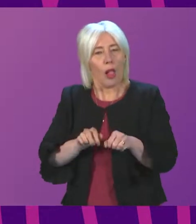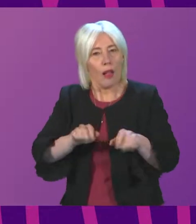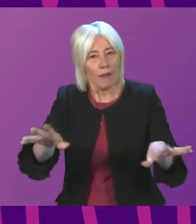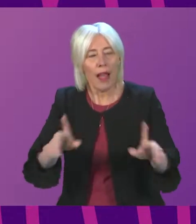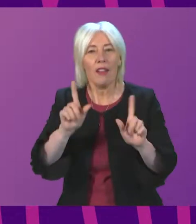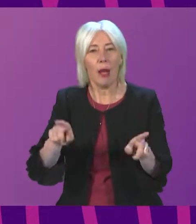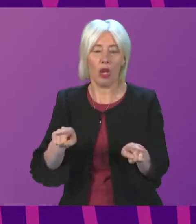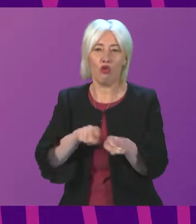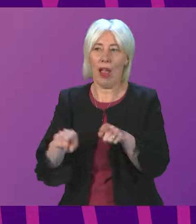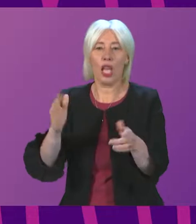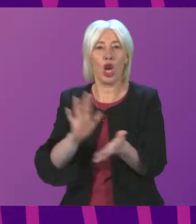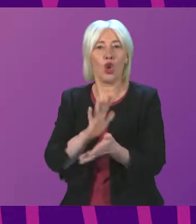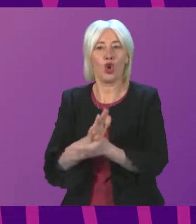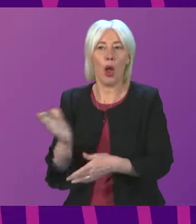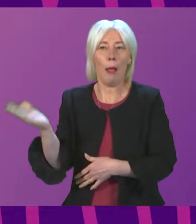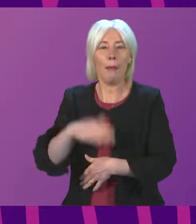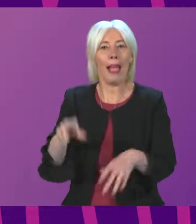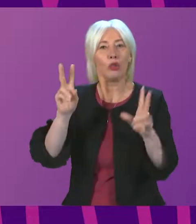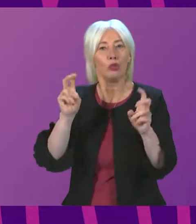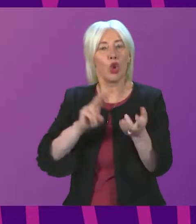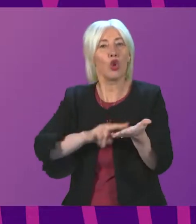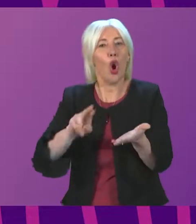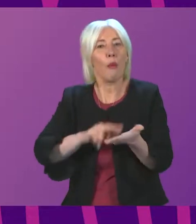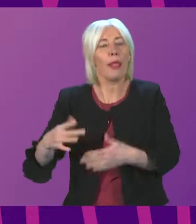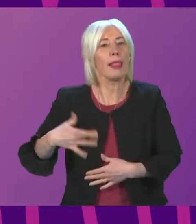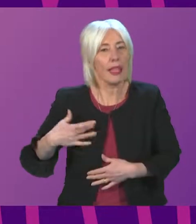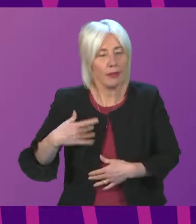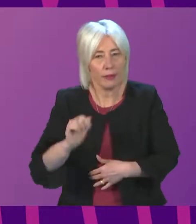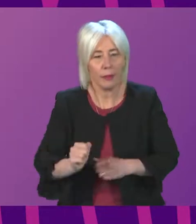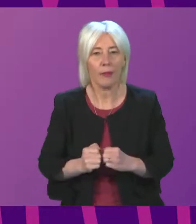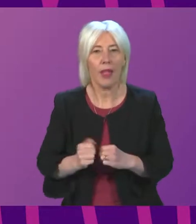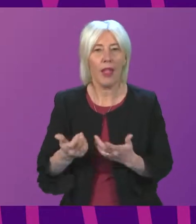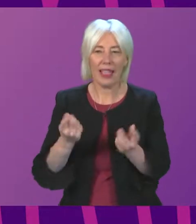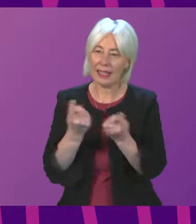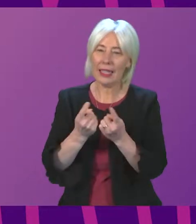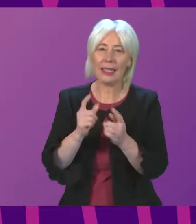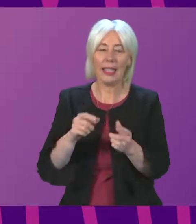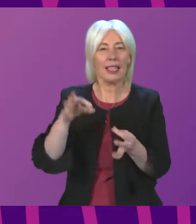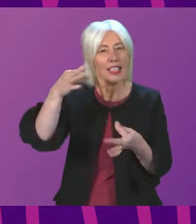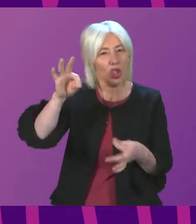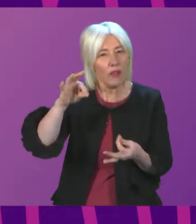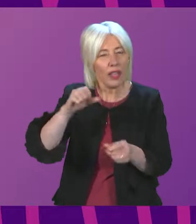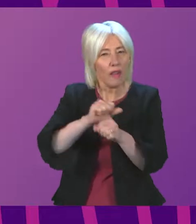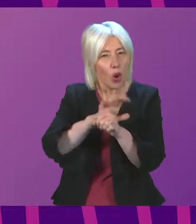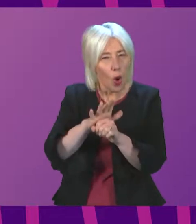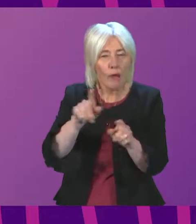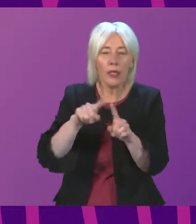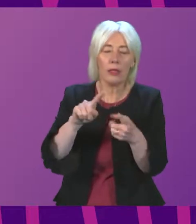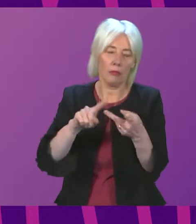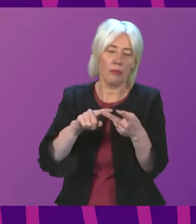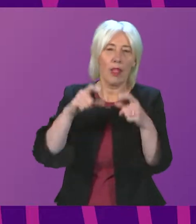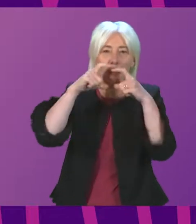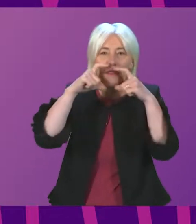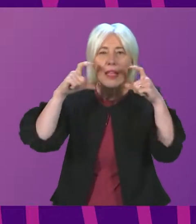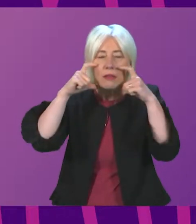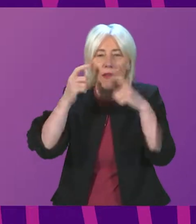enjoying the return to normal life. That is why some baseline protective measures such as COVID certification and the requirement to wear face